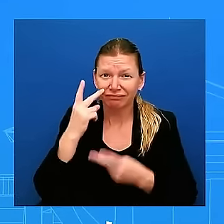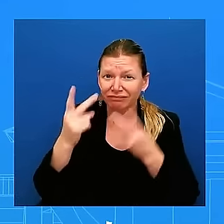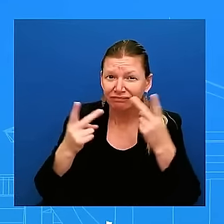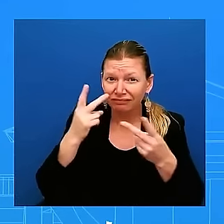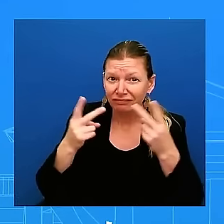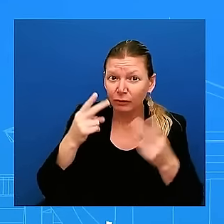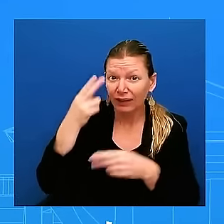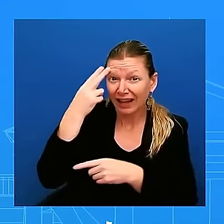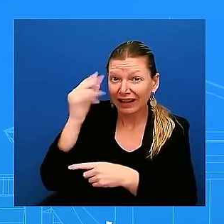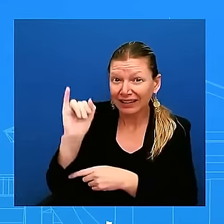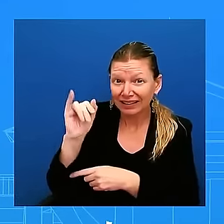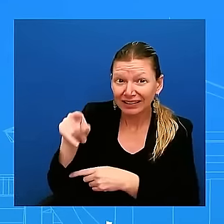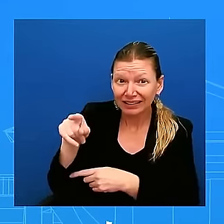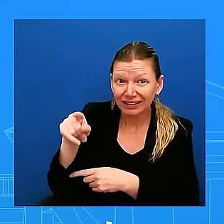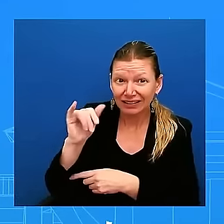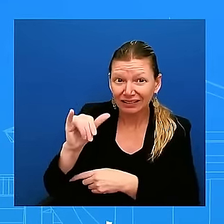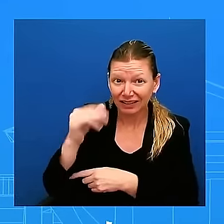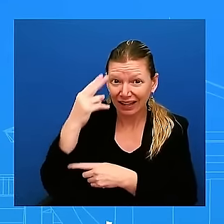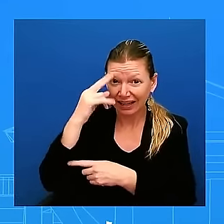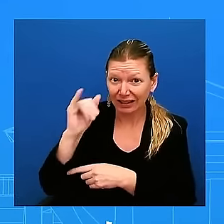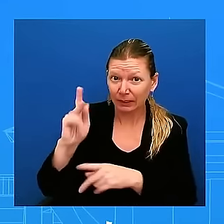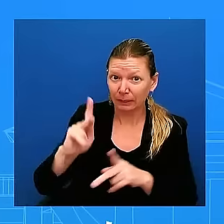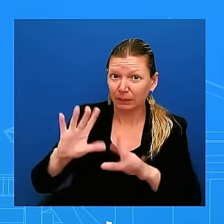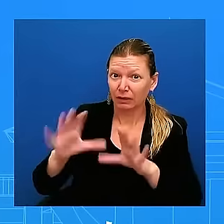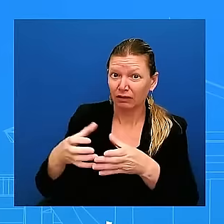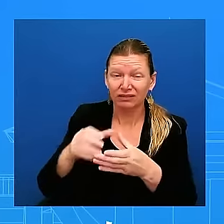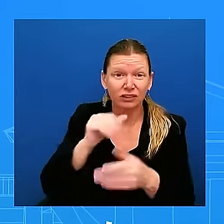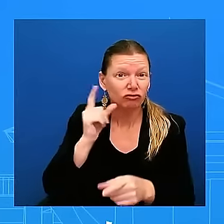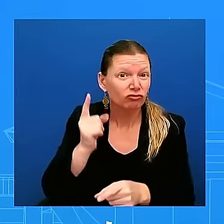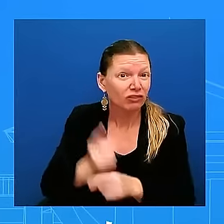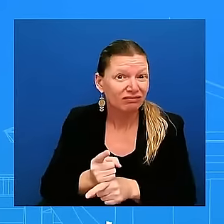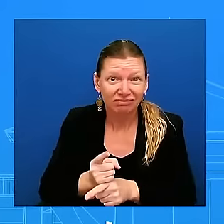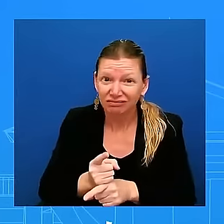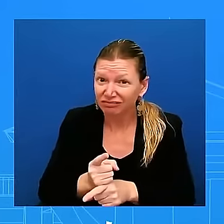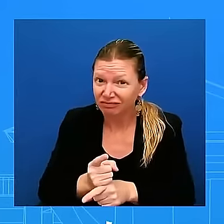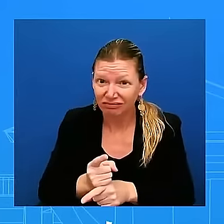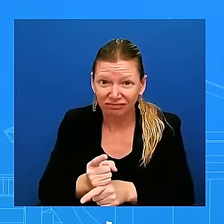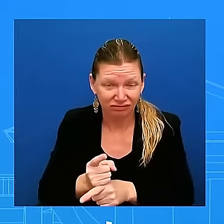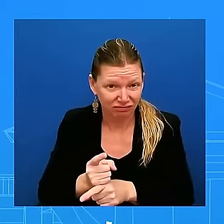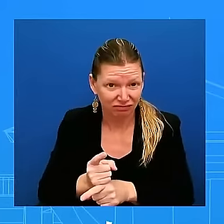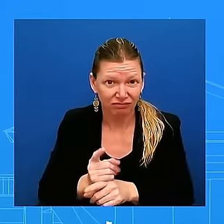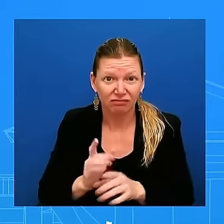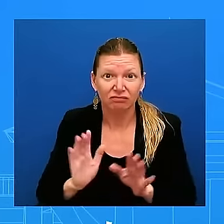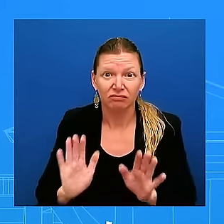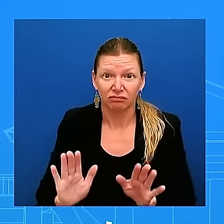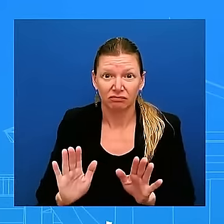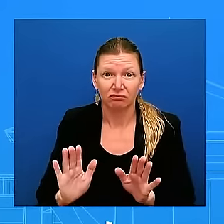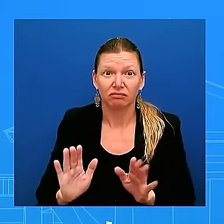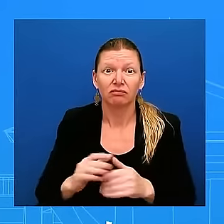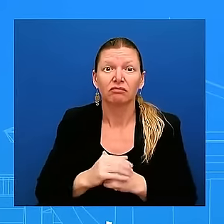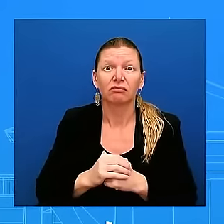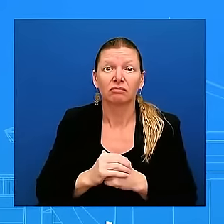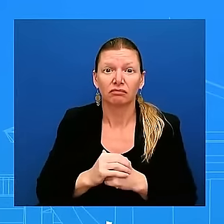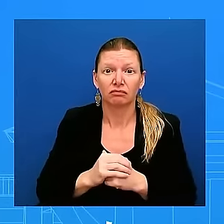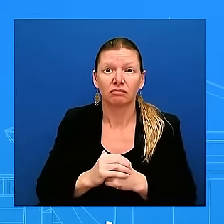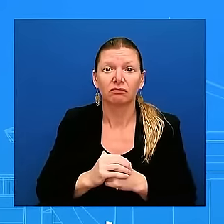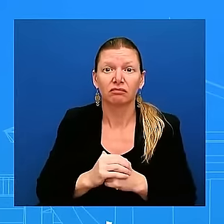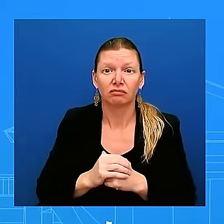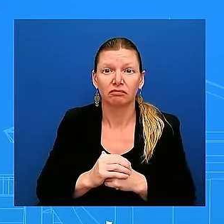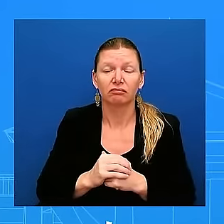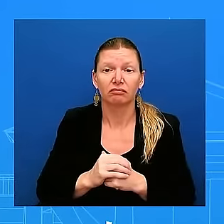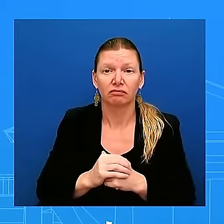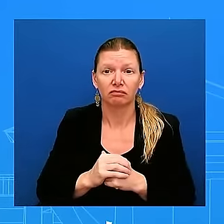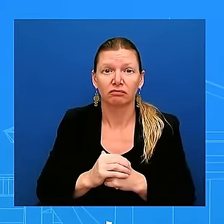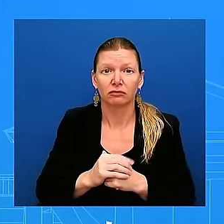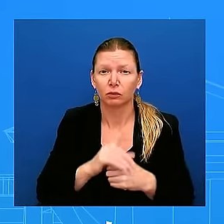uh going to get to your question so uh since day one the president has always wanted to make sure that uh communities